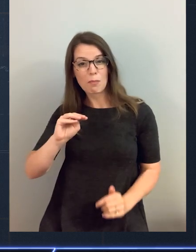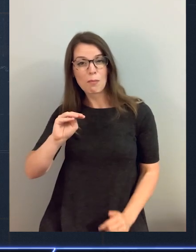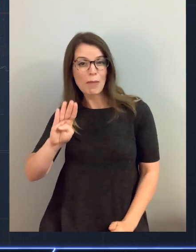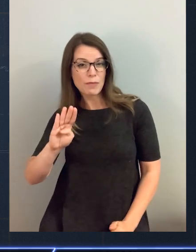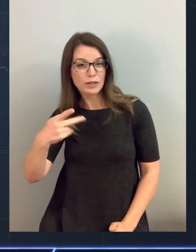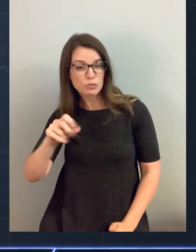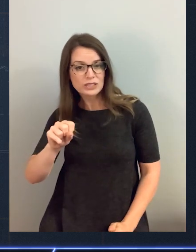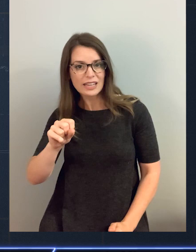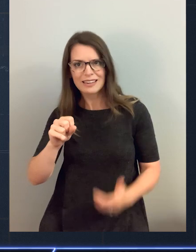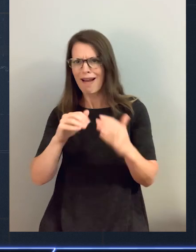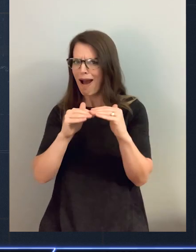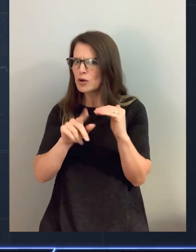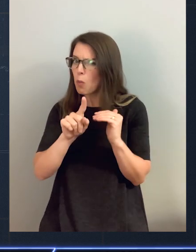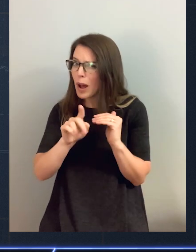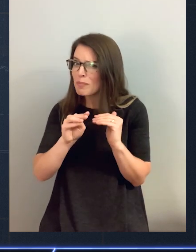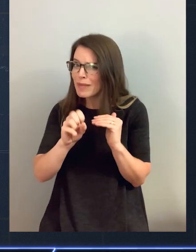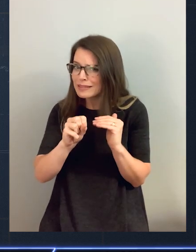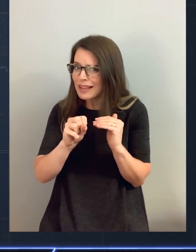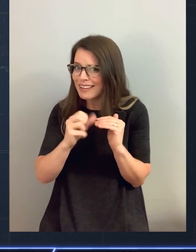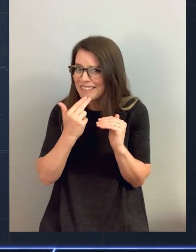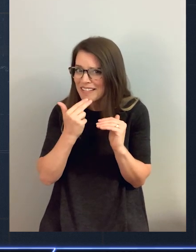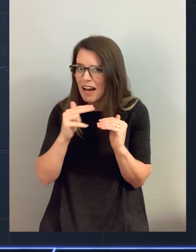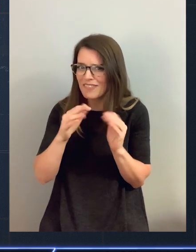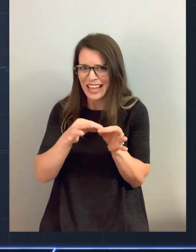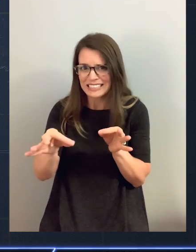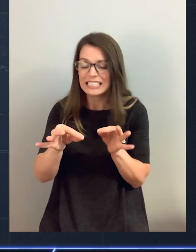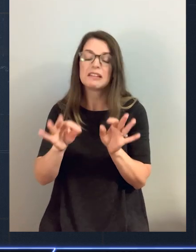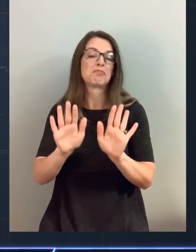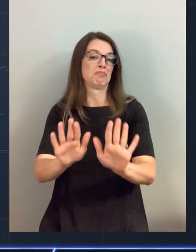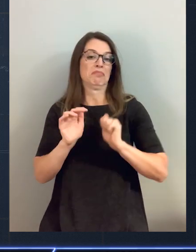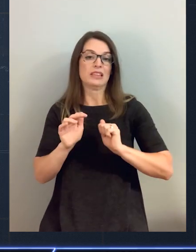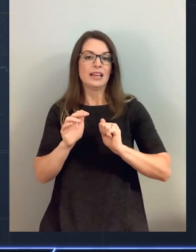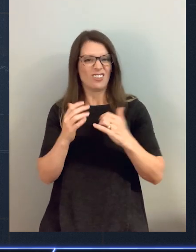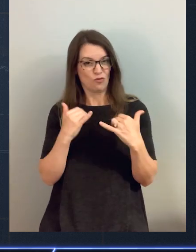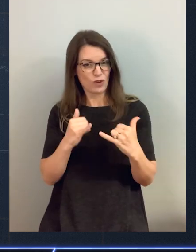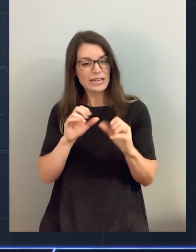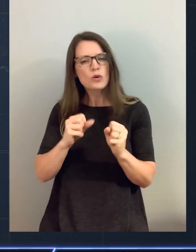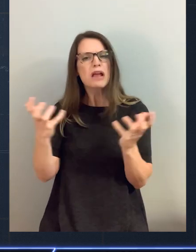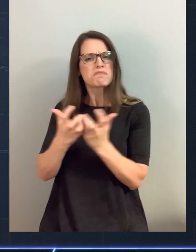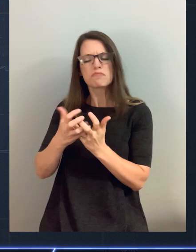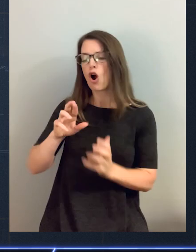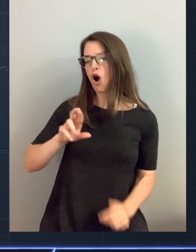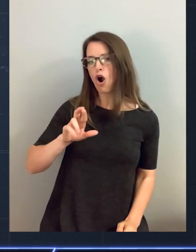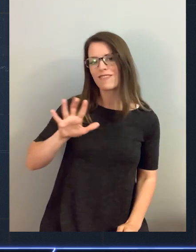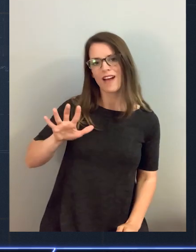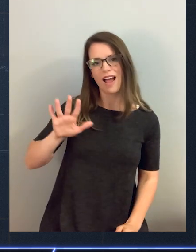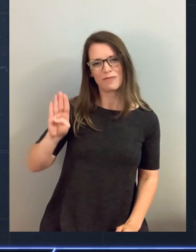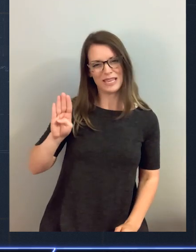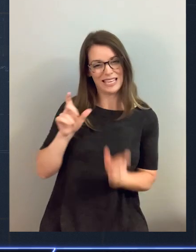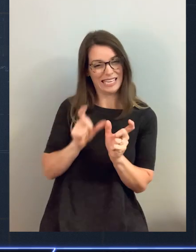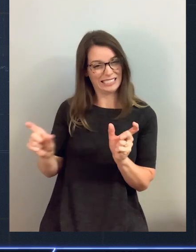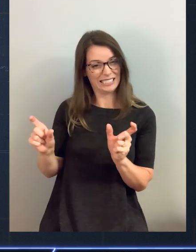megabytes per second, all with under a millisecond of latency. Now, right now you can use these with the R5B